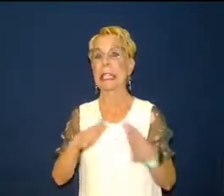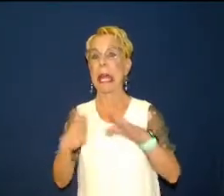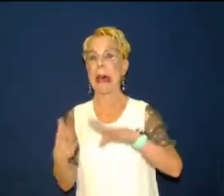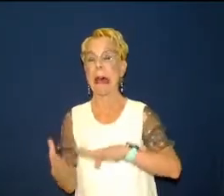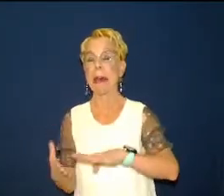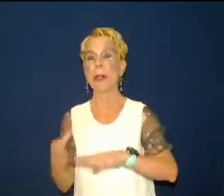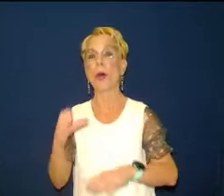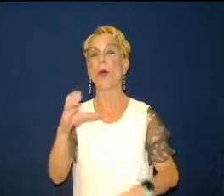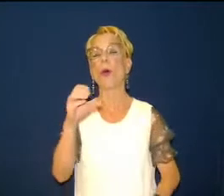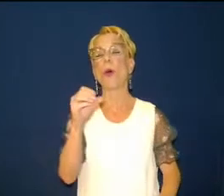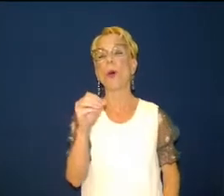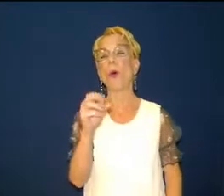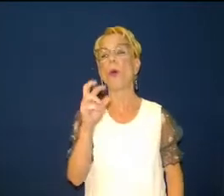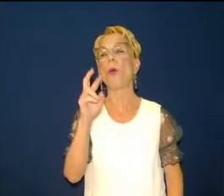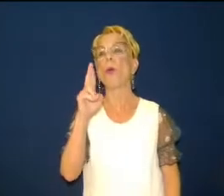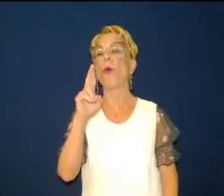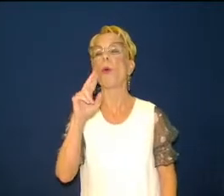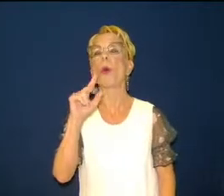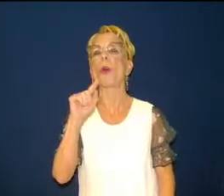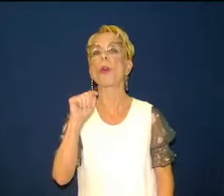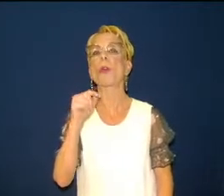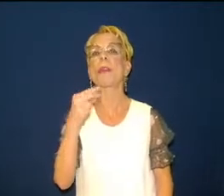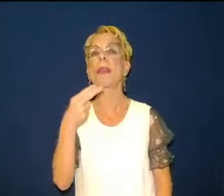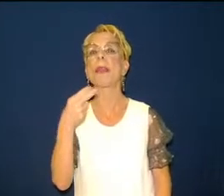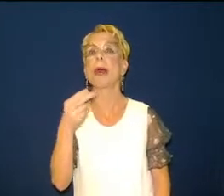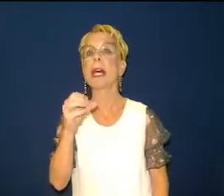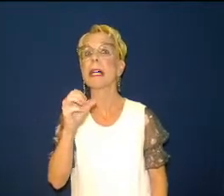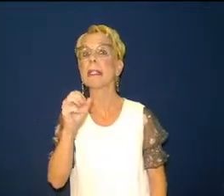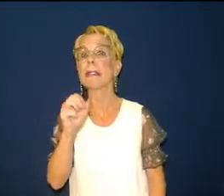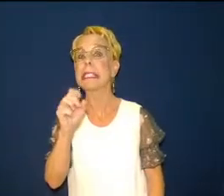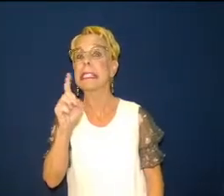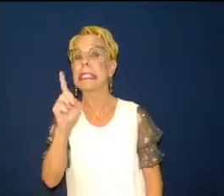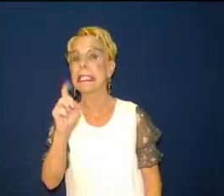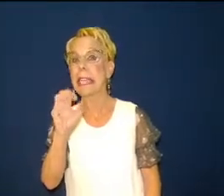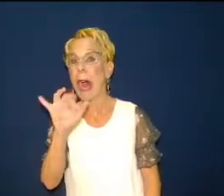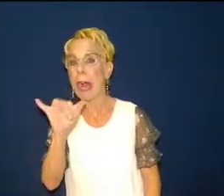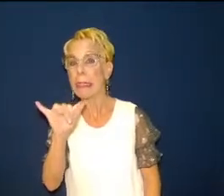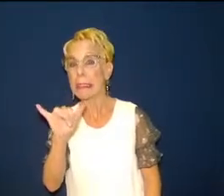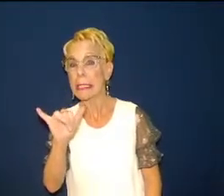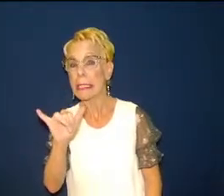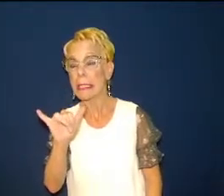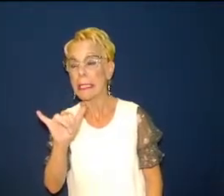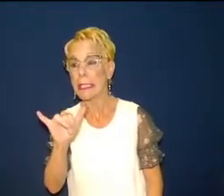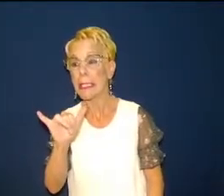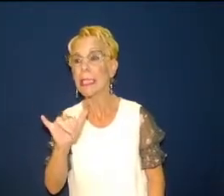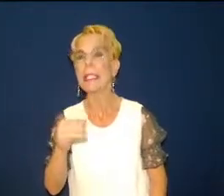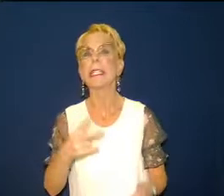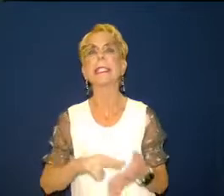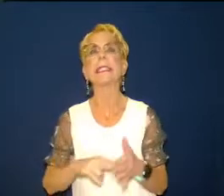man that was a mouthful we are so right we are dead right